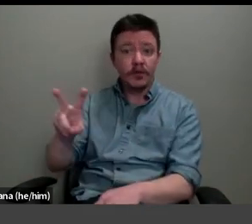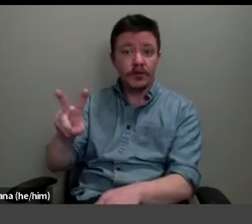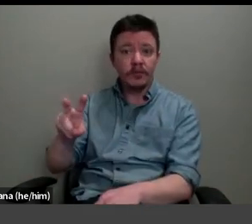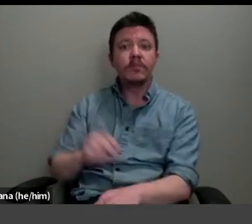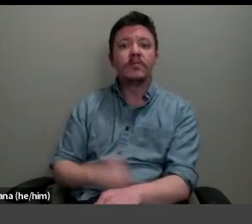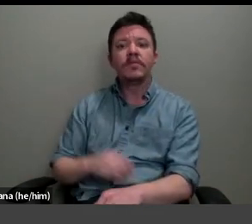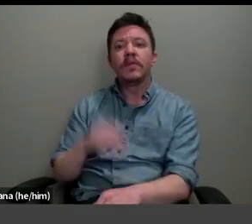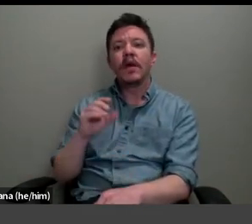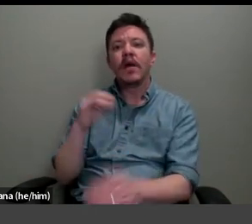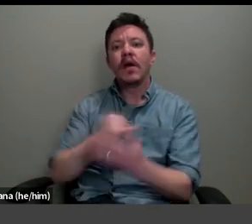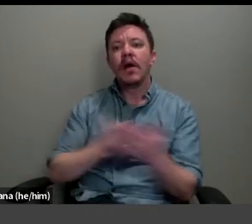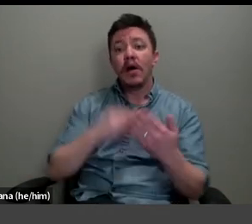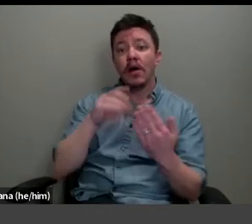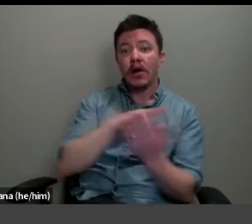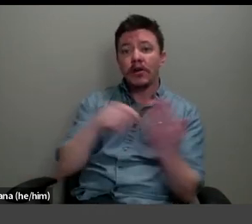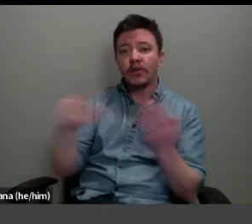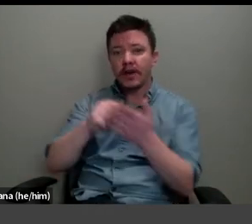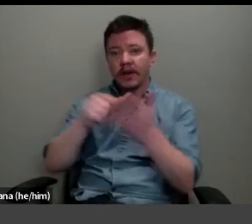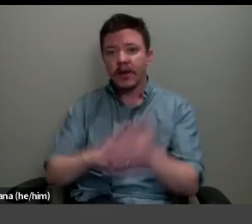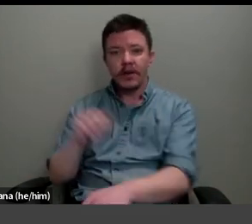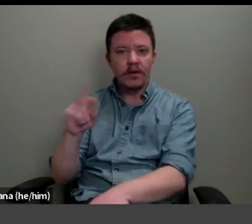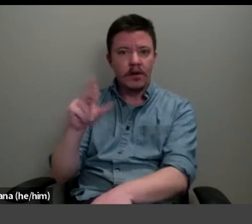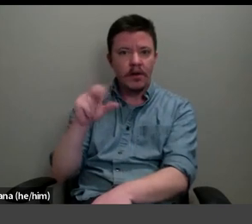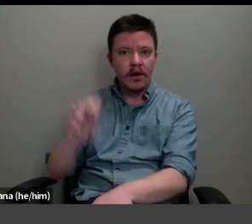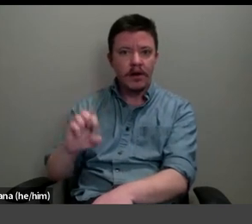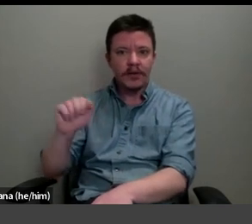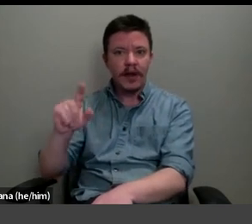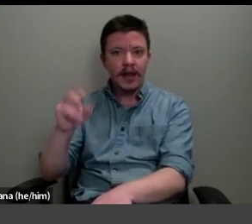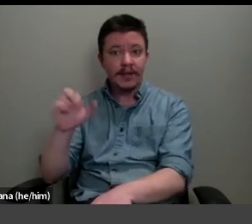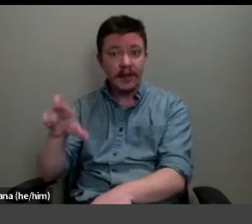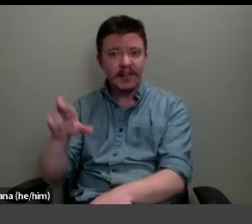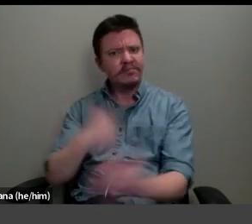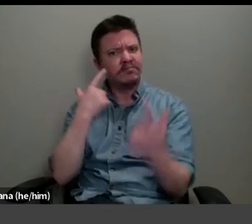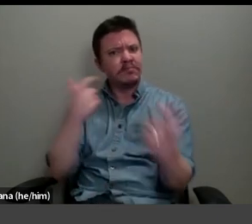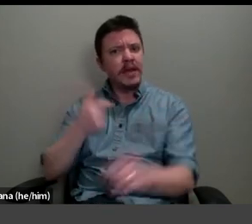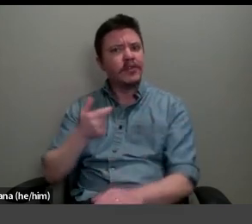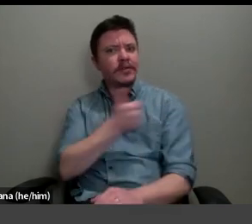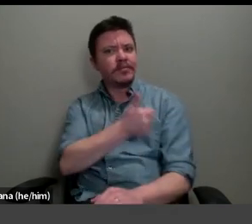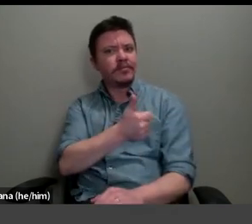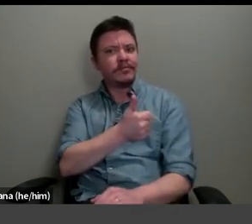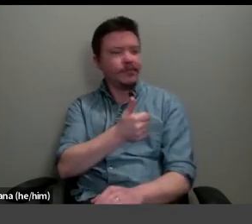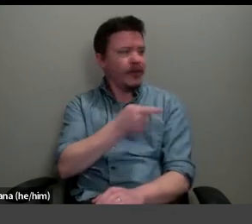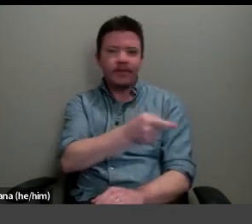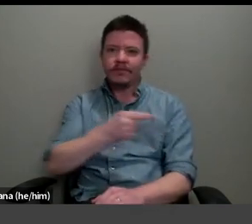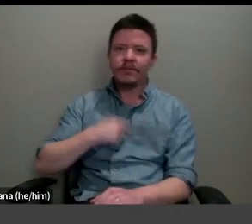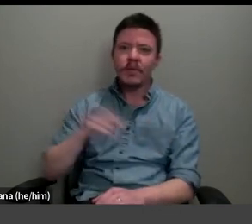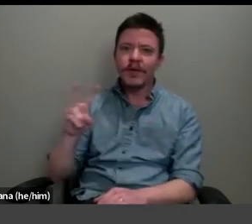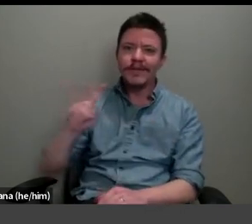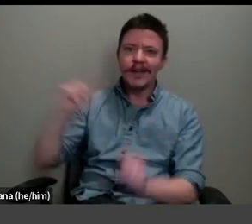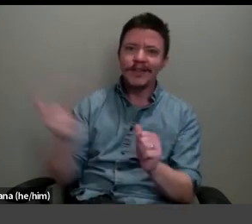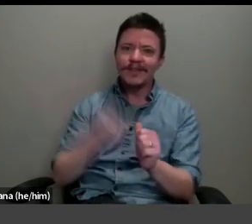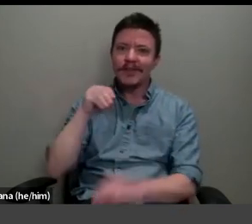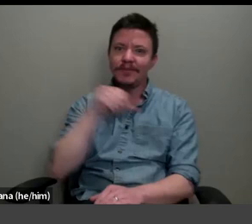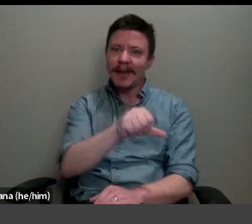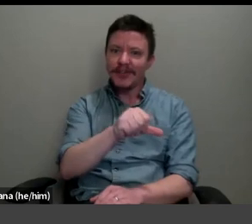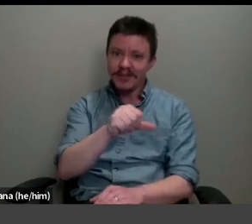Arsène Alexandre. Interestingly, he was one of Gouillard's earliest patrons, and the then owner